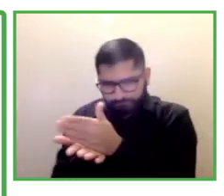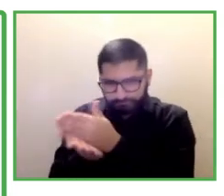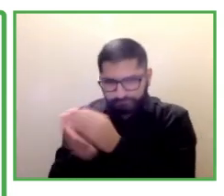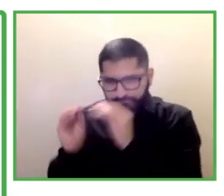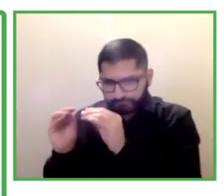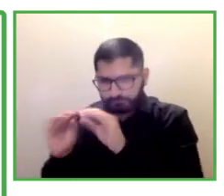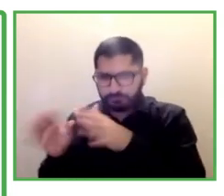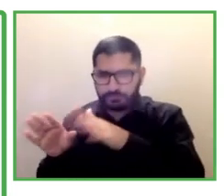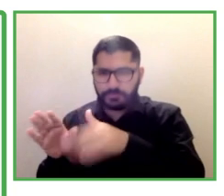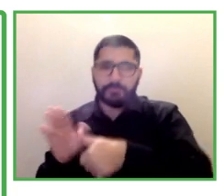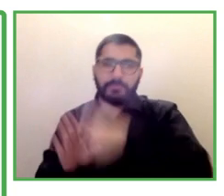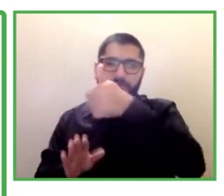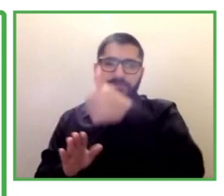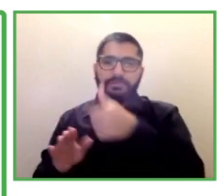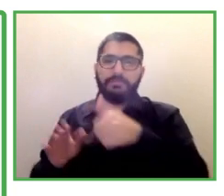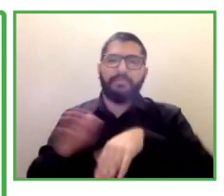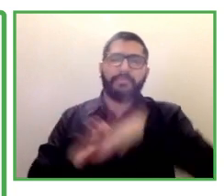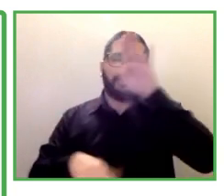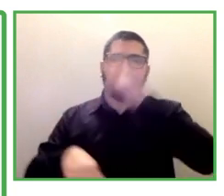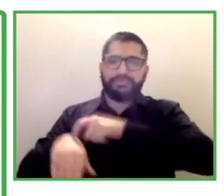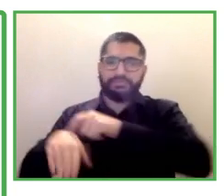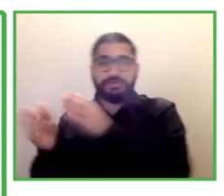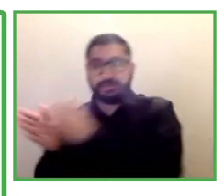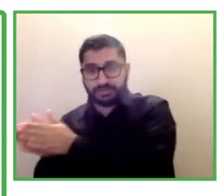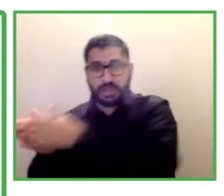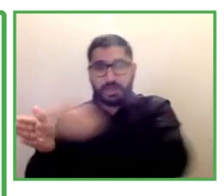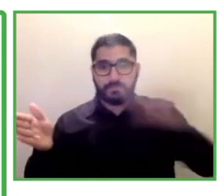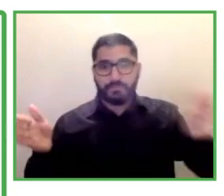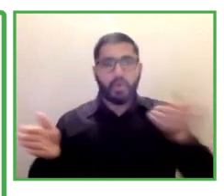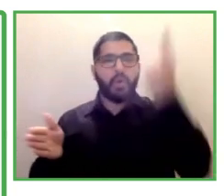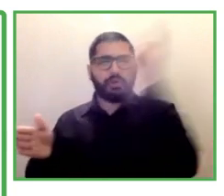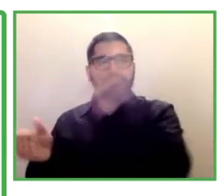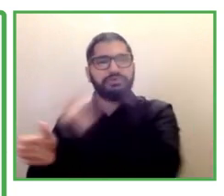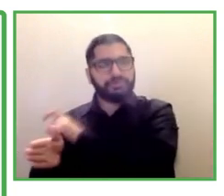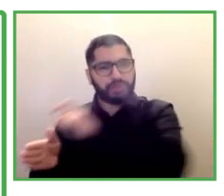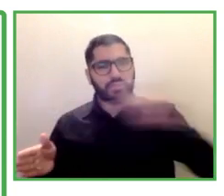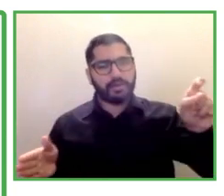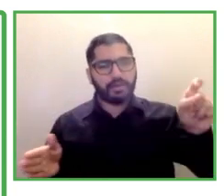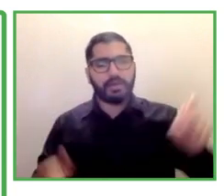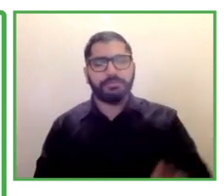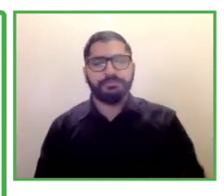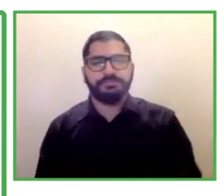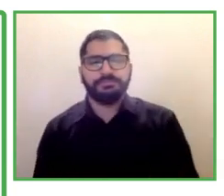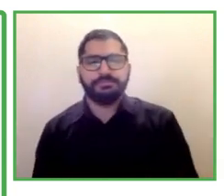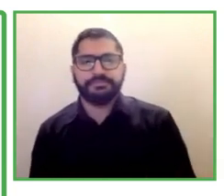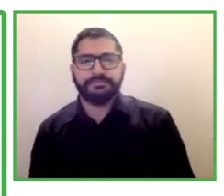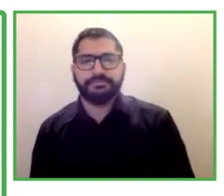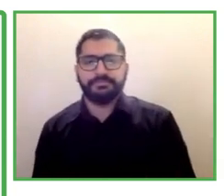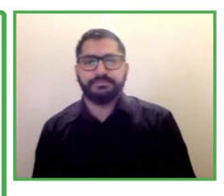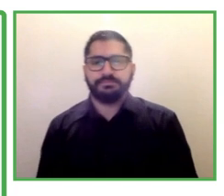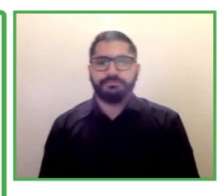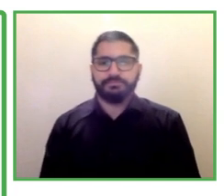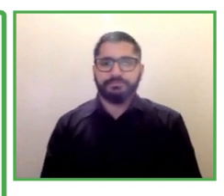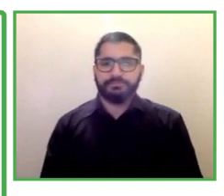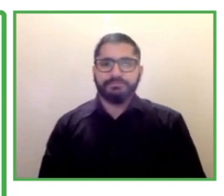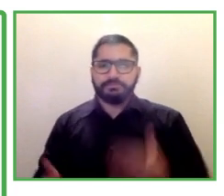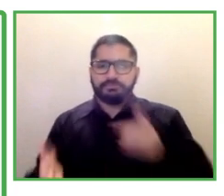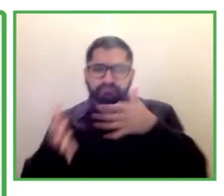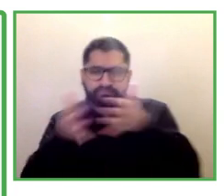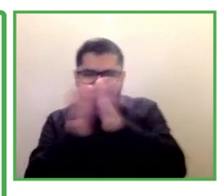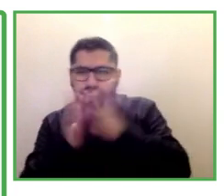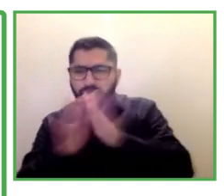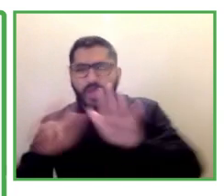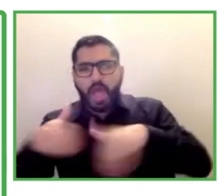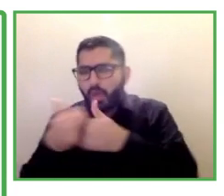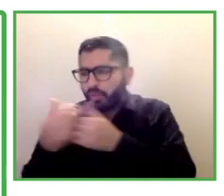in terms of how the Stepping into Internship program actually runs uh AND here in Australia sources eligible